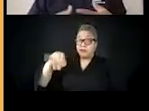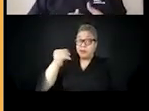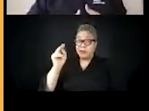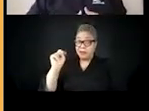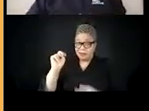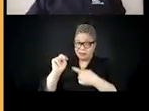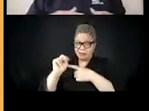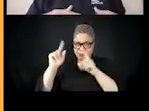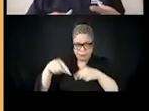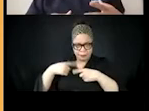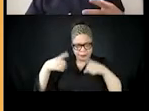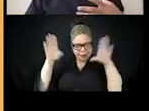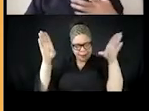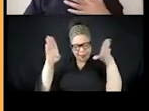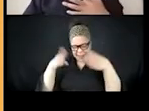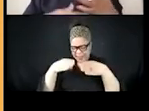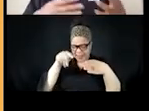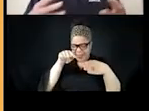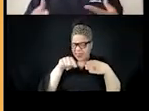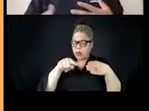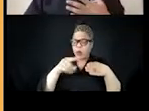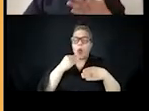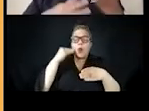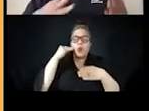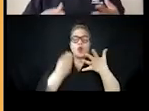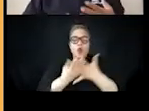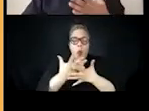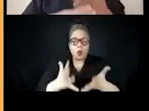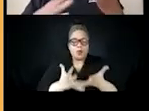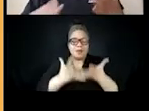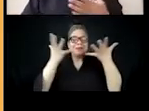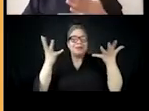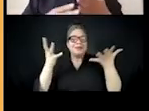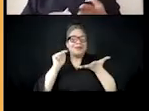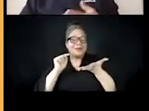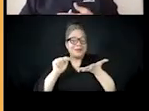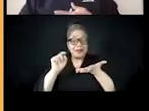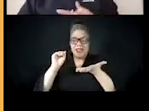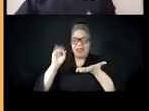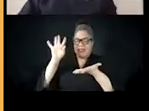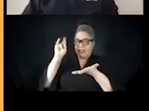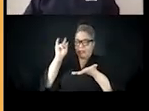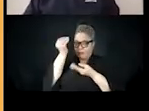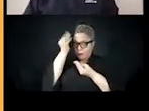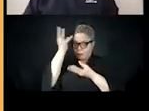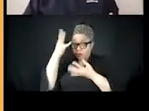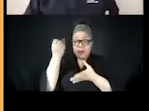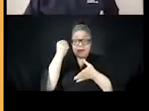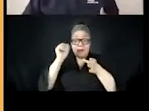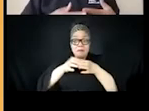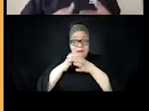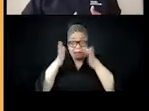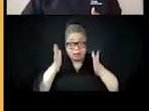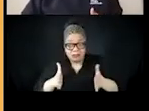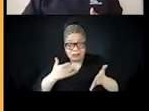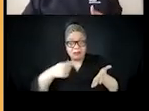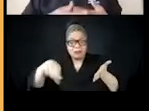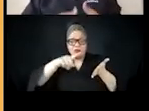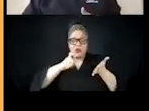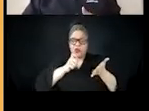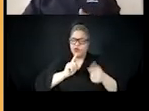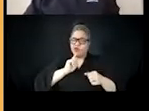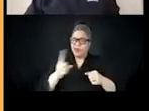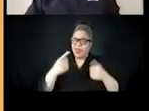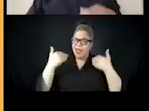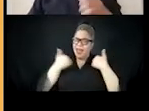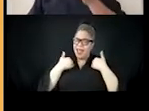been emboldened by this like rise of fascism, right wing authoritarianism in the U S and whose efforts specifically target